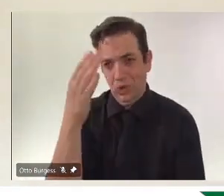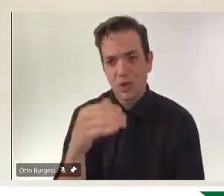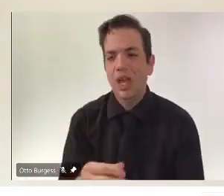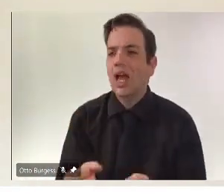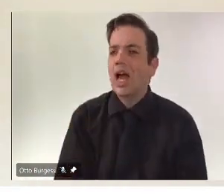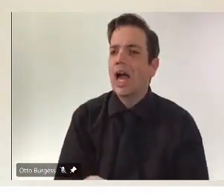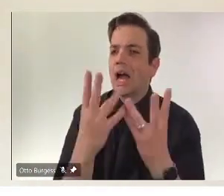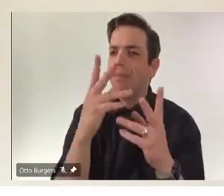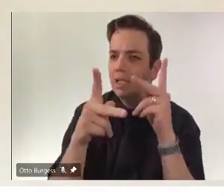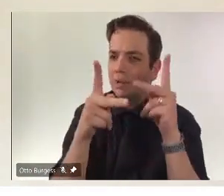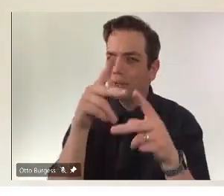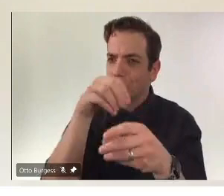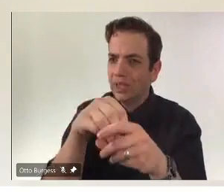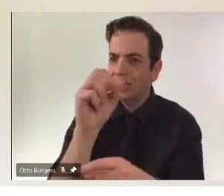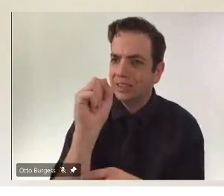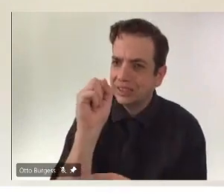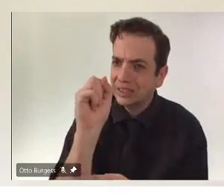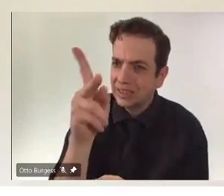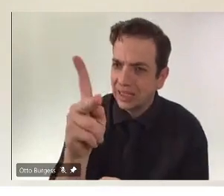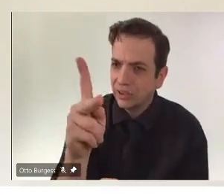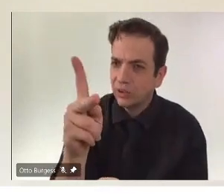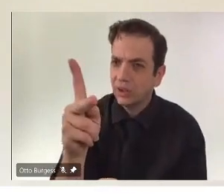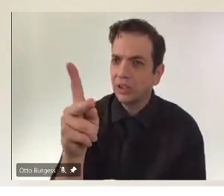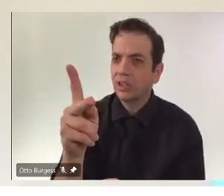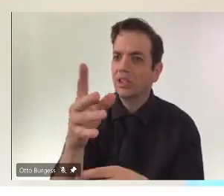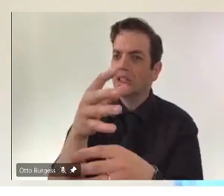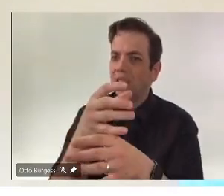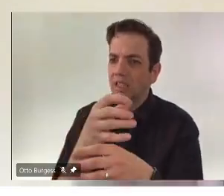received the AstraZeneca dose?